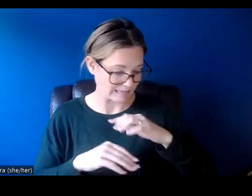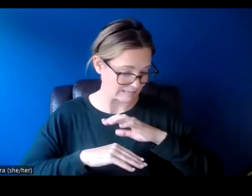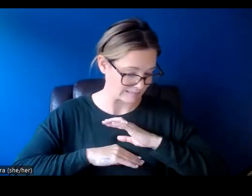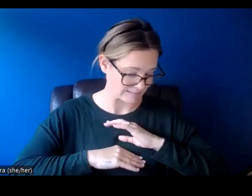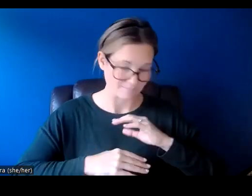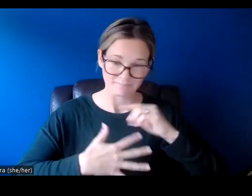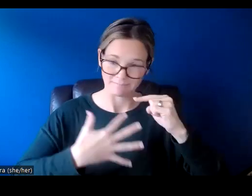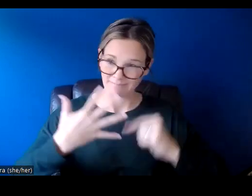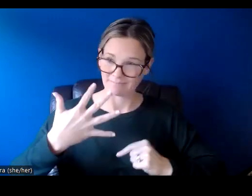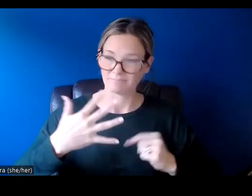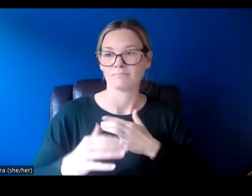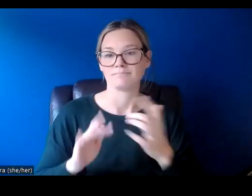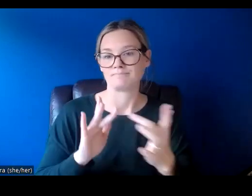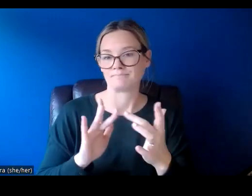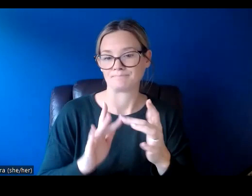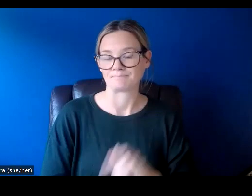reach out to us.